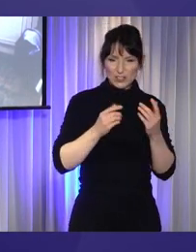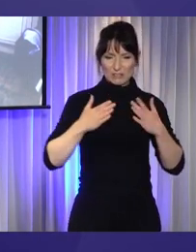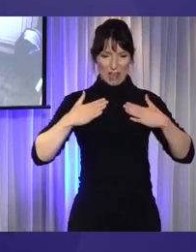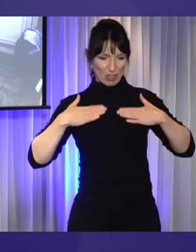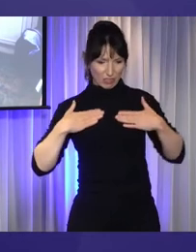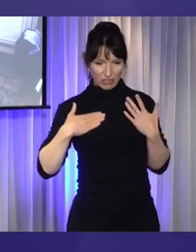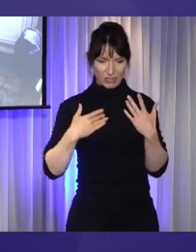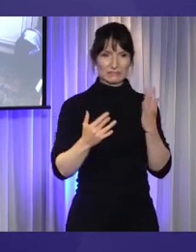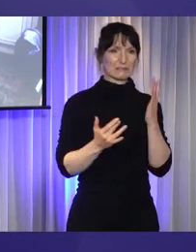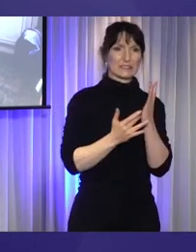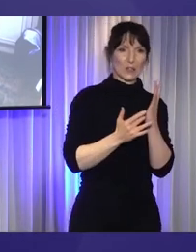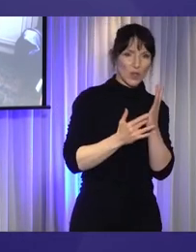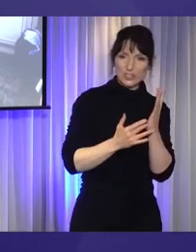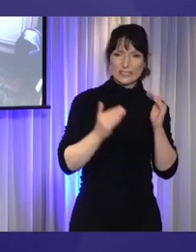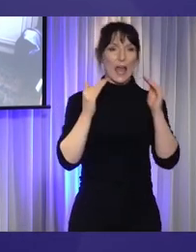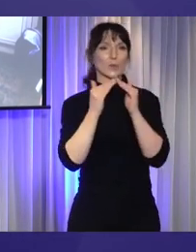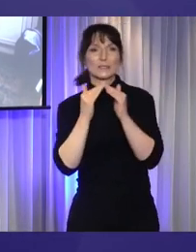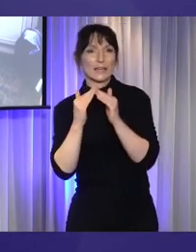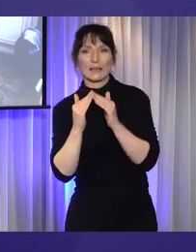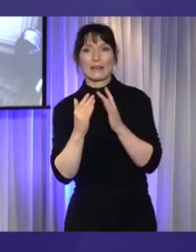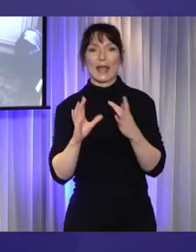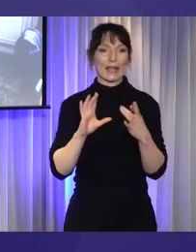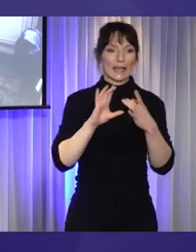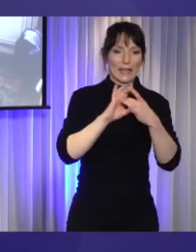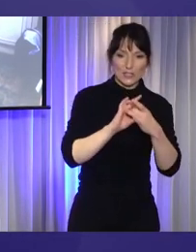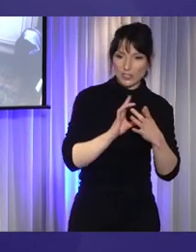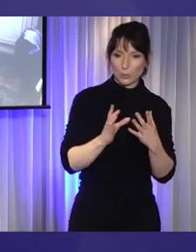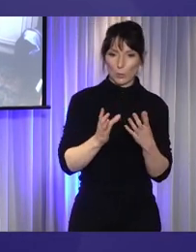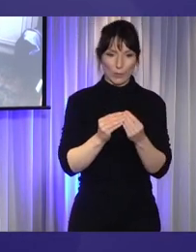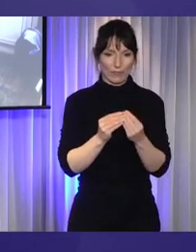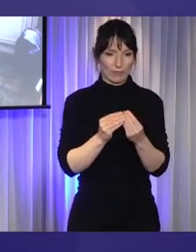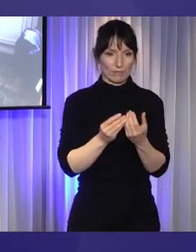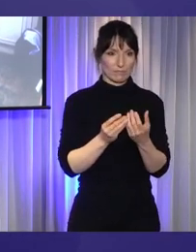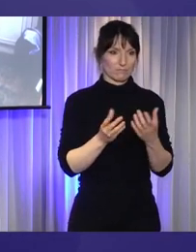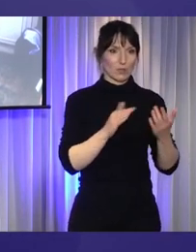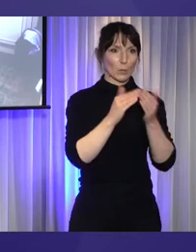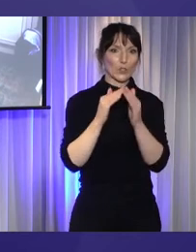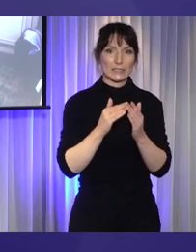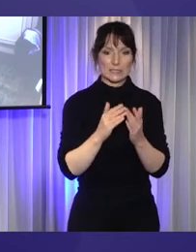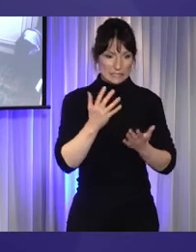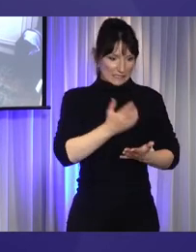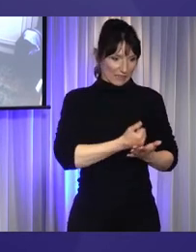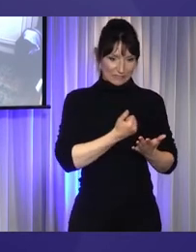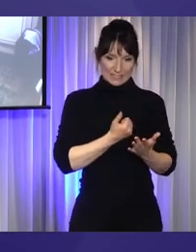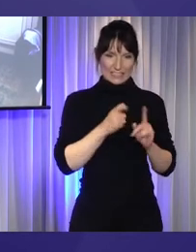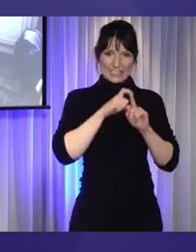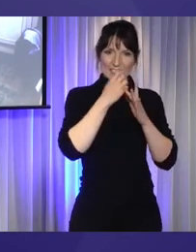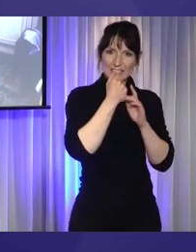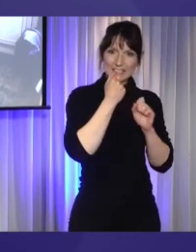technology literacy, housing, engagement and lack of inclusivity, safety and dignity,